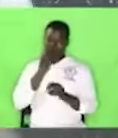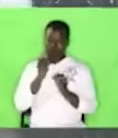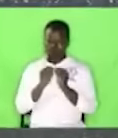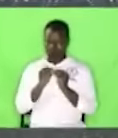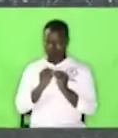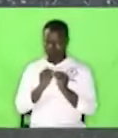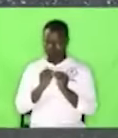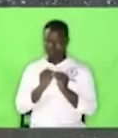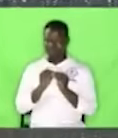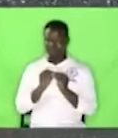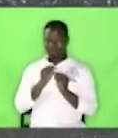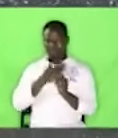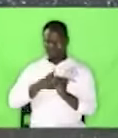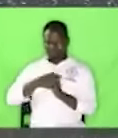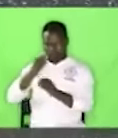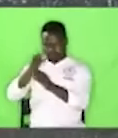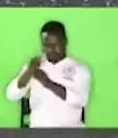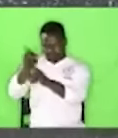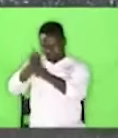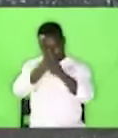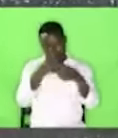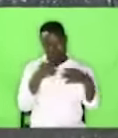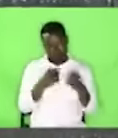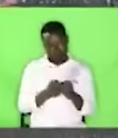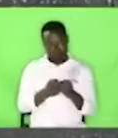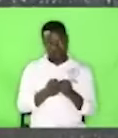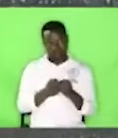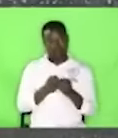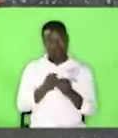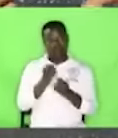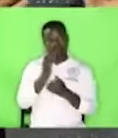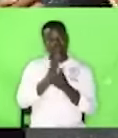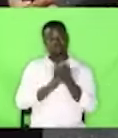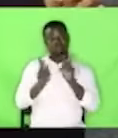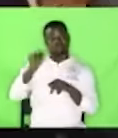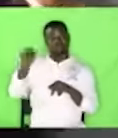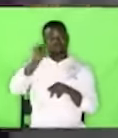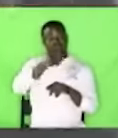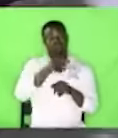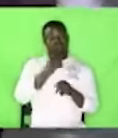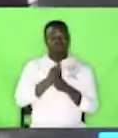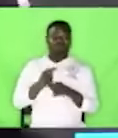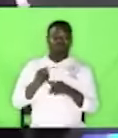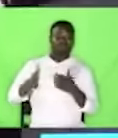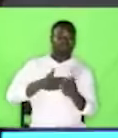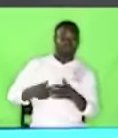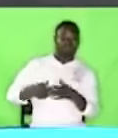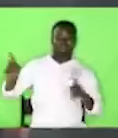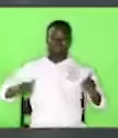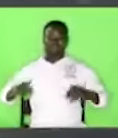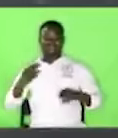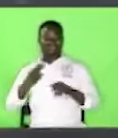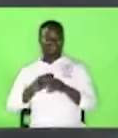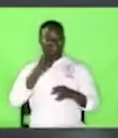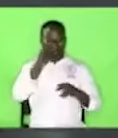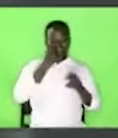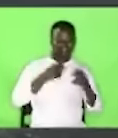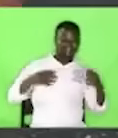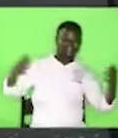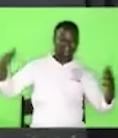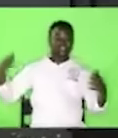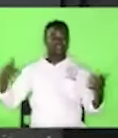Carry yourself well. There are some of us, you just go about, hey, they'll be calling you by names, hey, hey, hey,